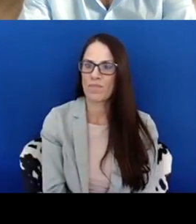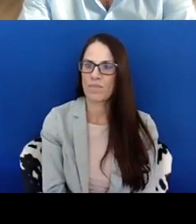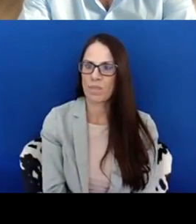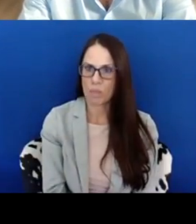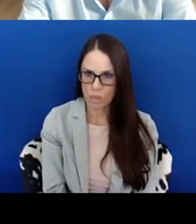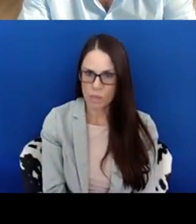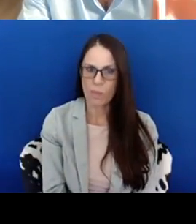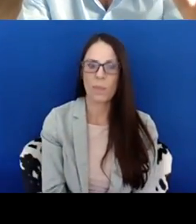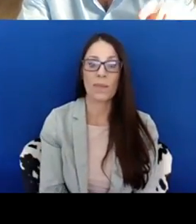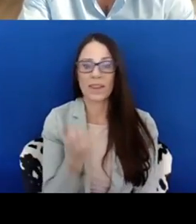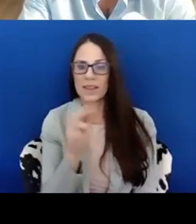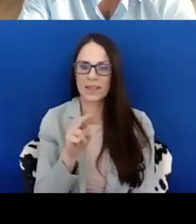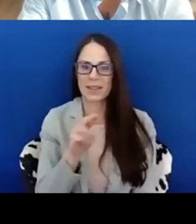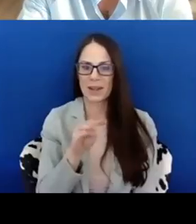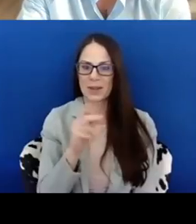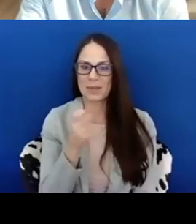Excuse me.